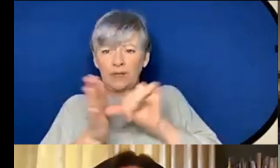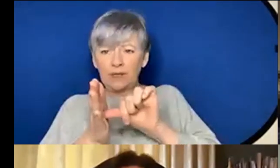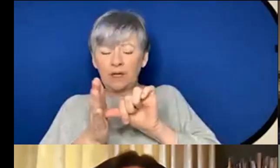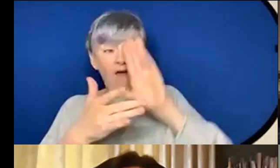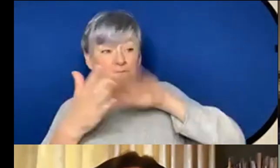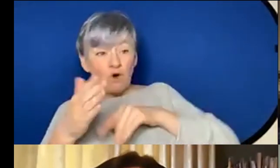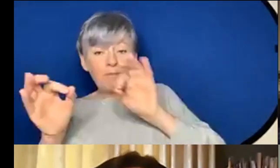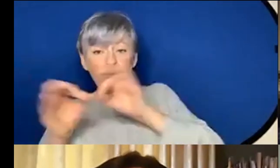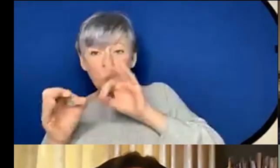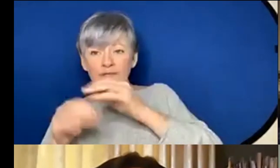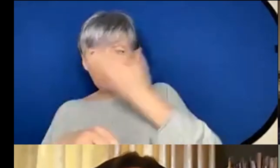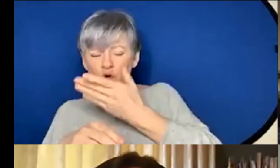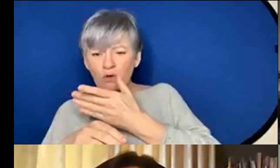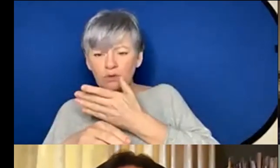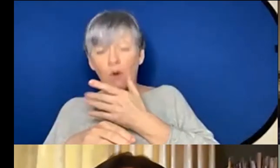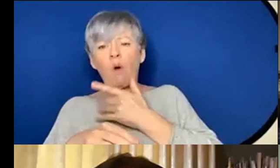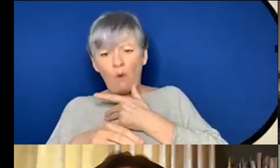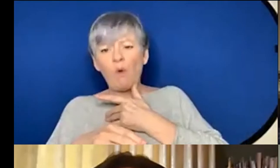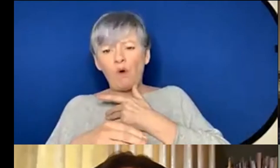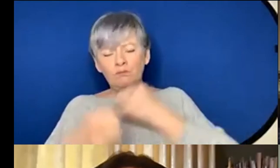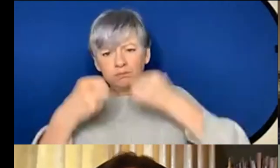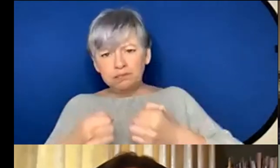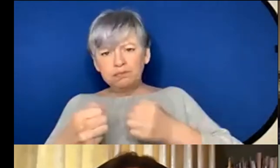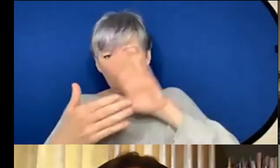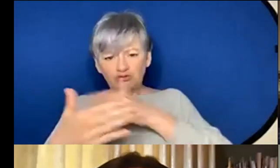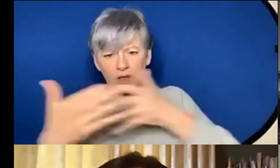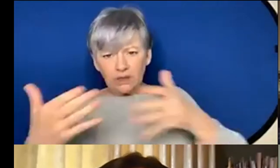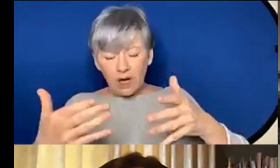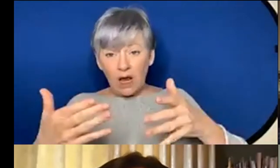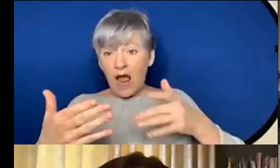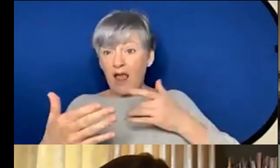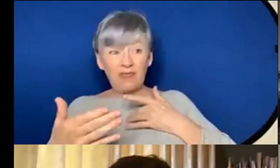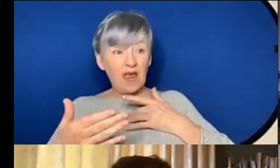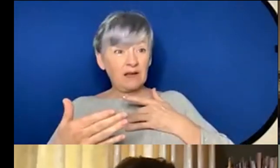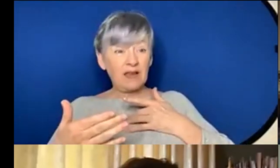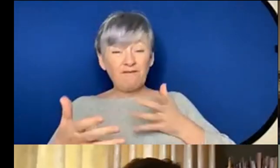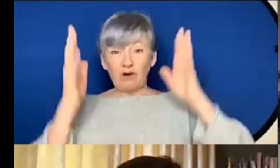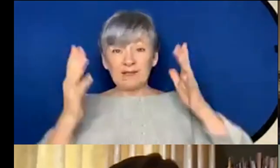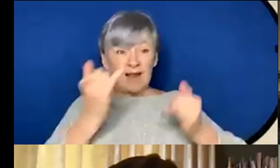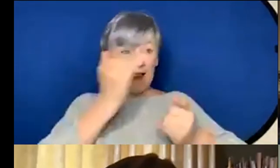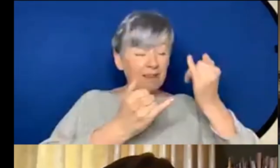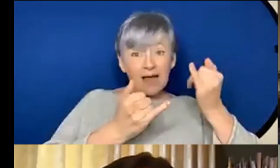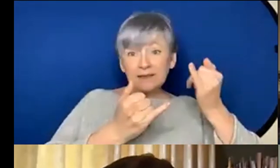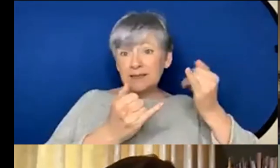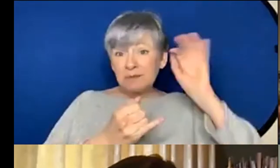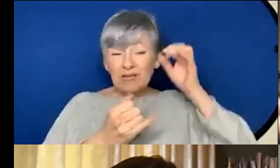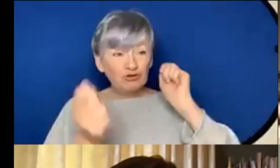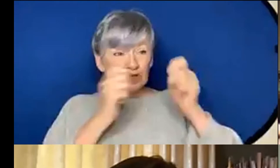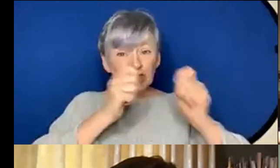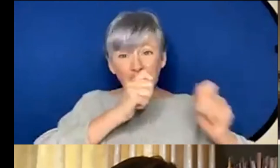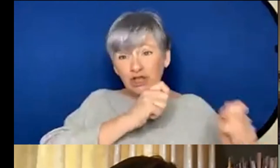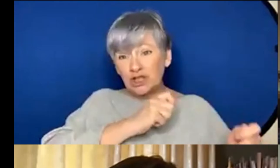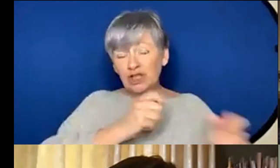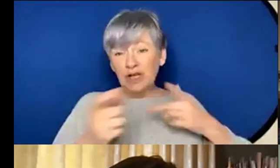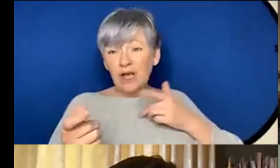with really rigidly structured lessons and breaks and then frantic last-minute room changes lecture changes huge stretches of time with no